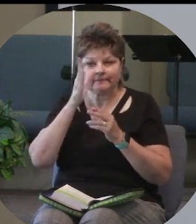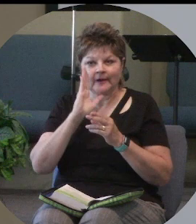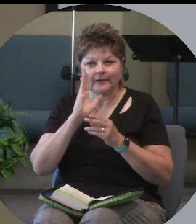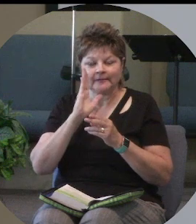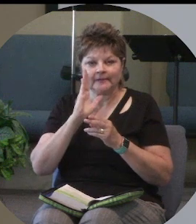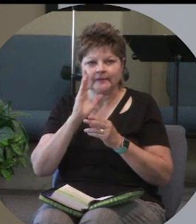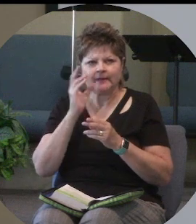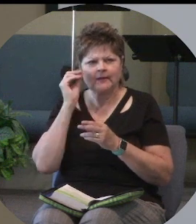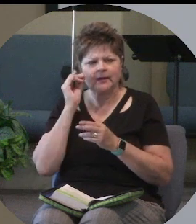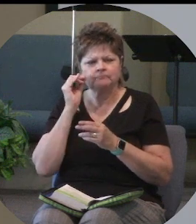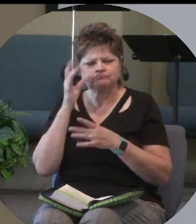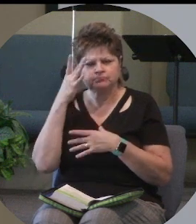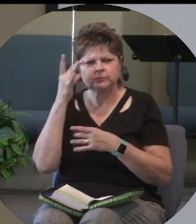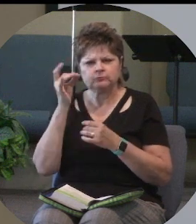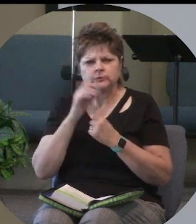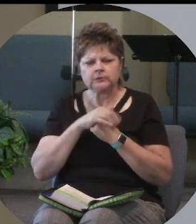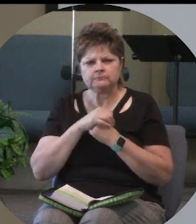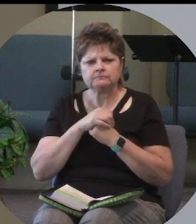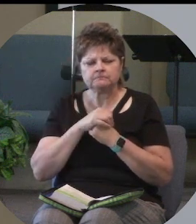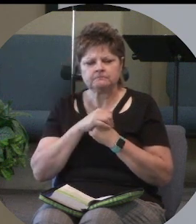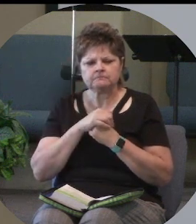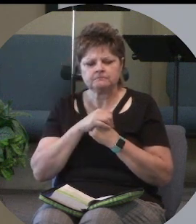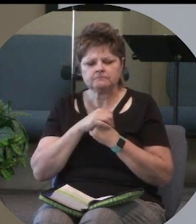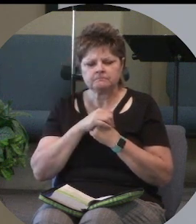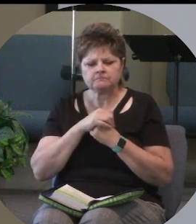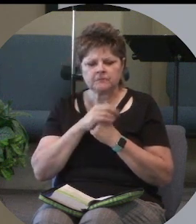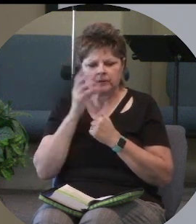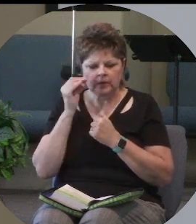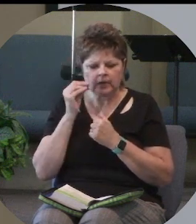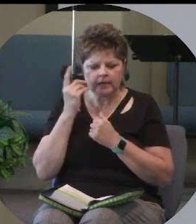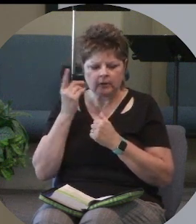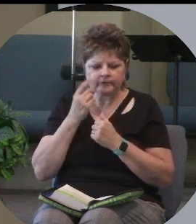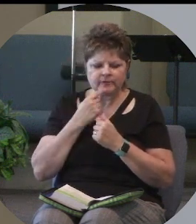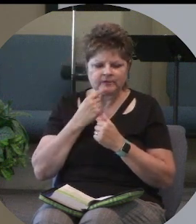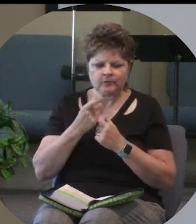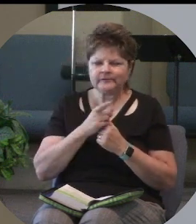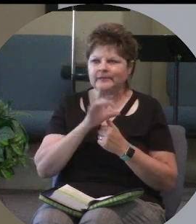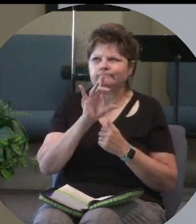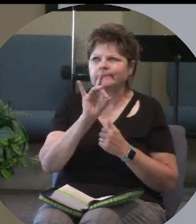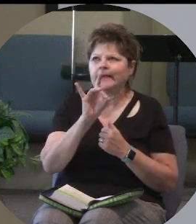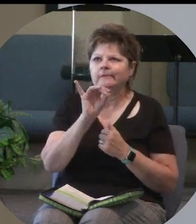And I thought, that's interesting. I thought, oh, I'd always been told there's like eight or nine.